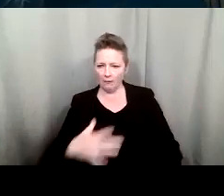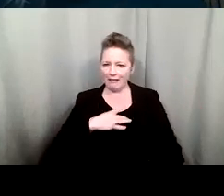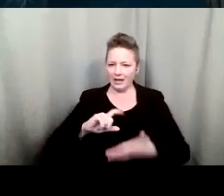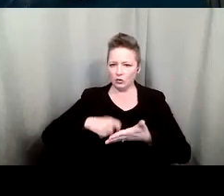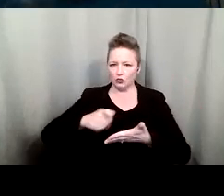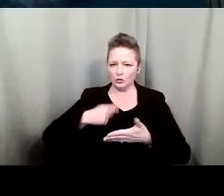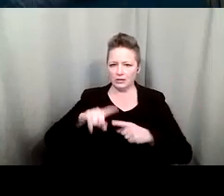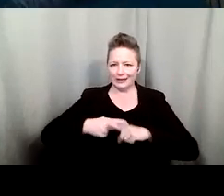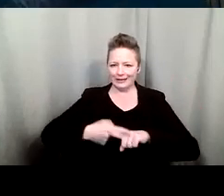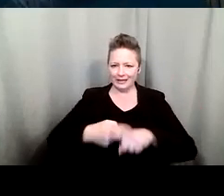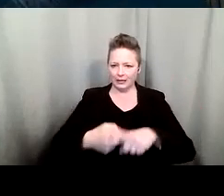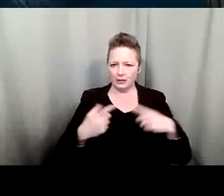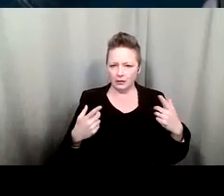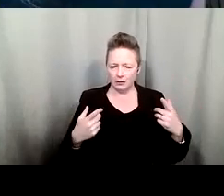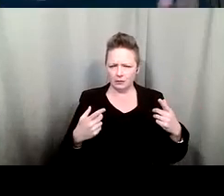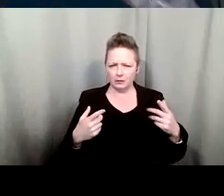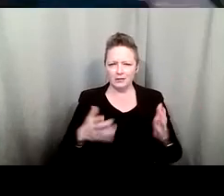didn't understand what you were saying